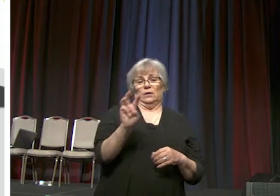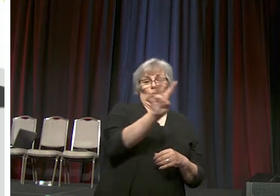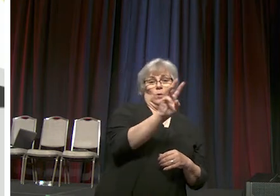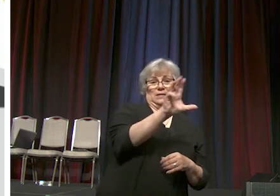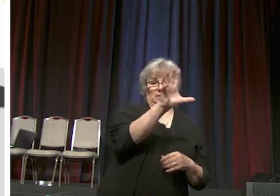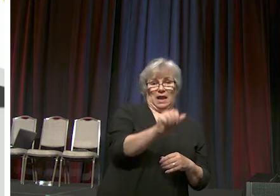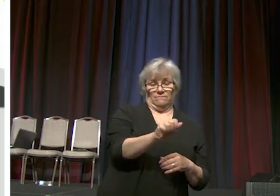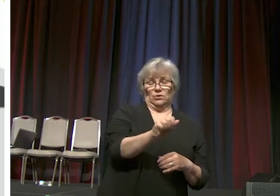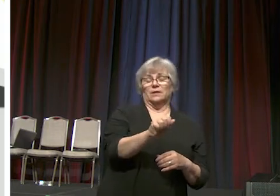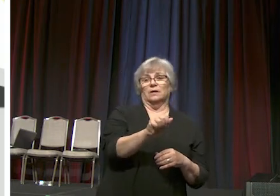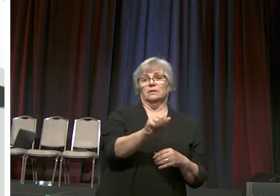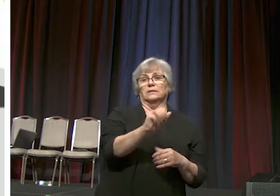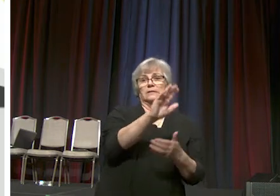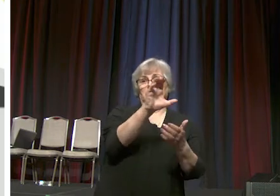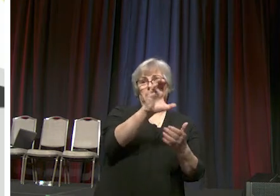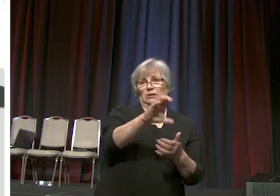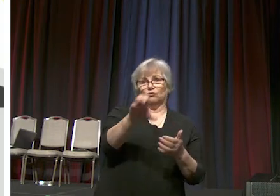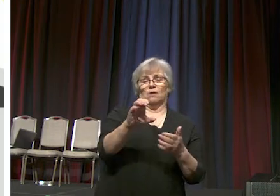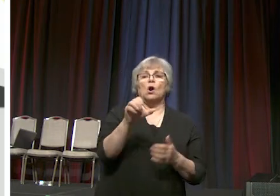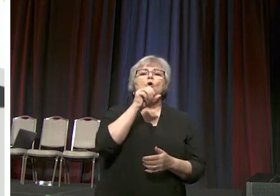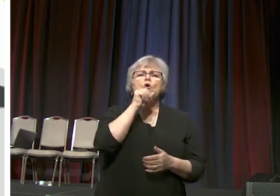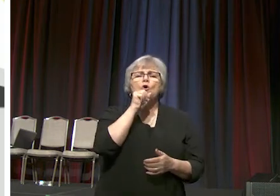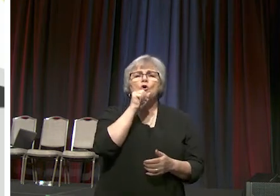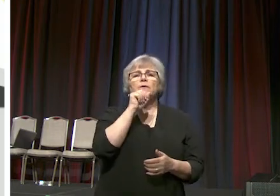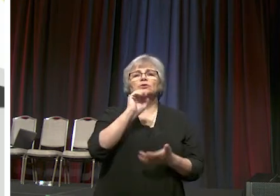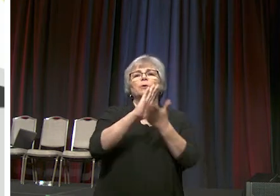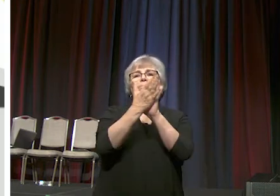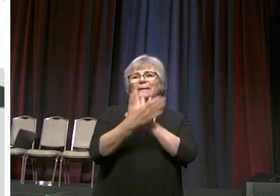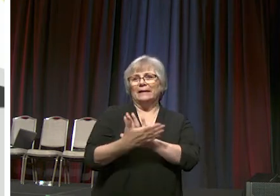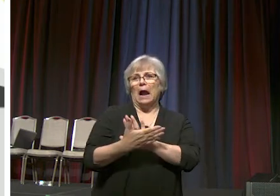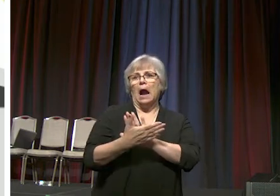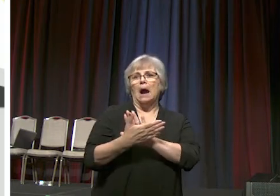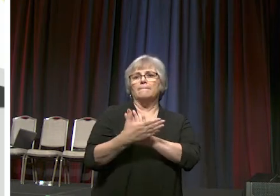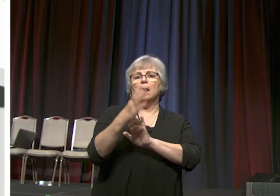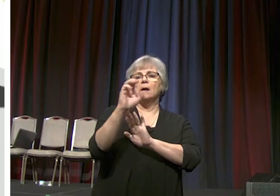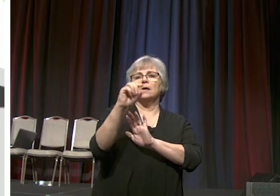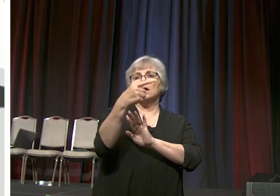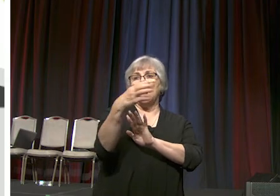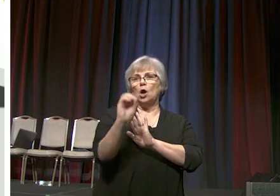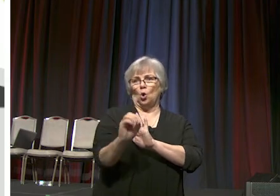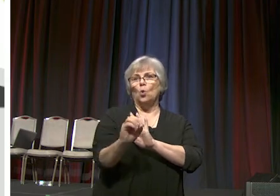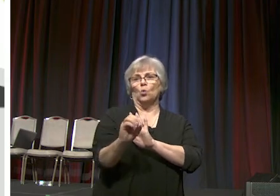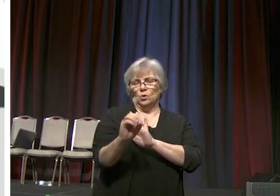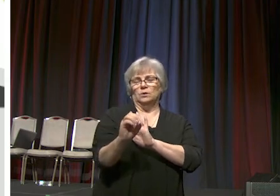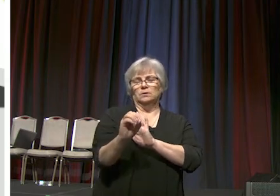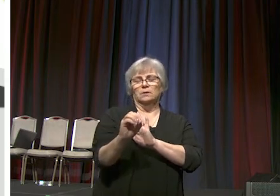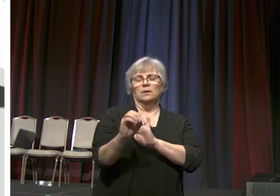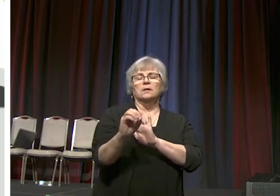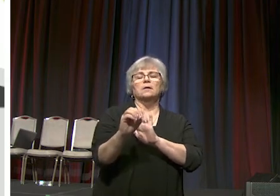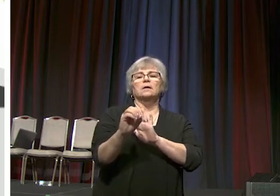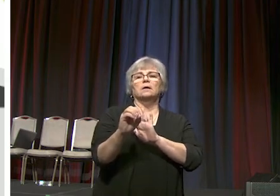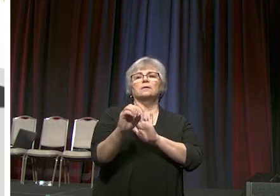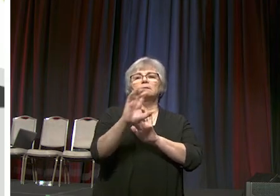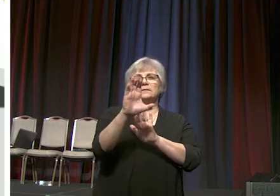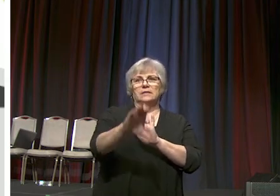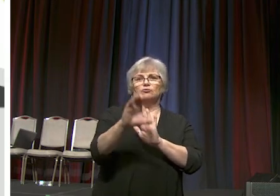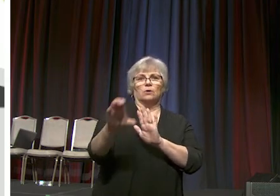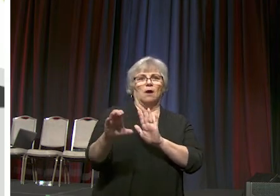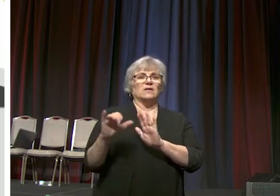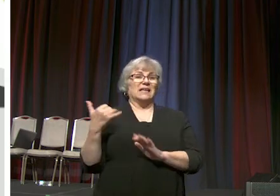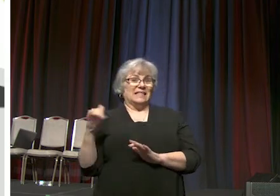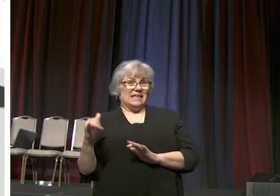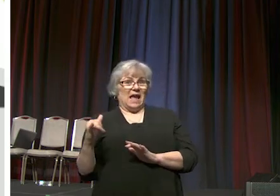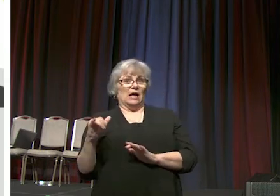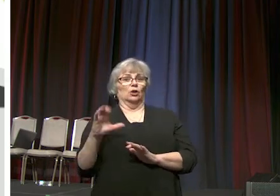africa central conference the orangish would become the uh congo would be the congo central conference the yellow would